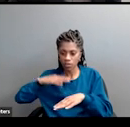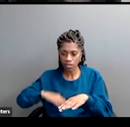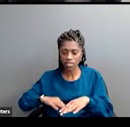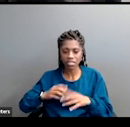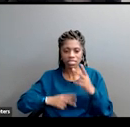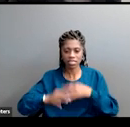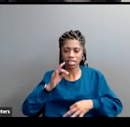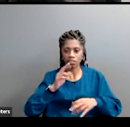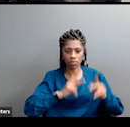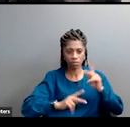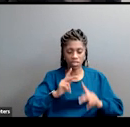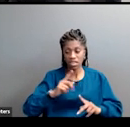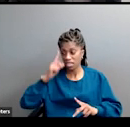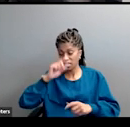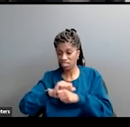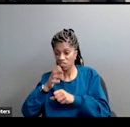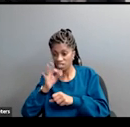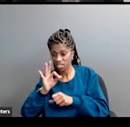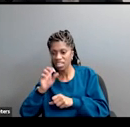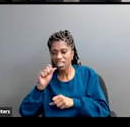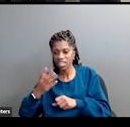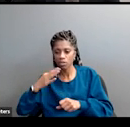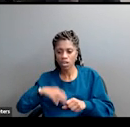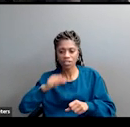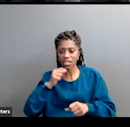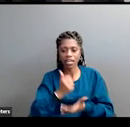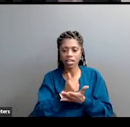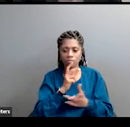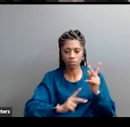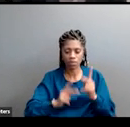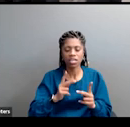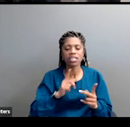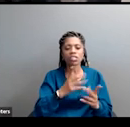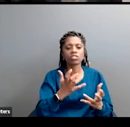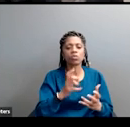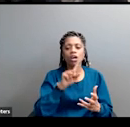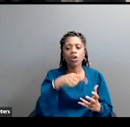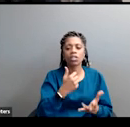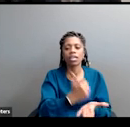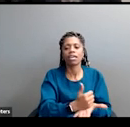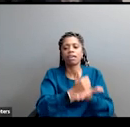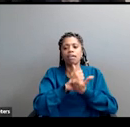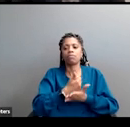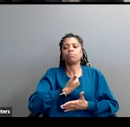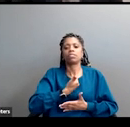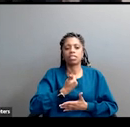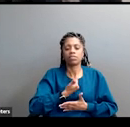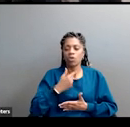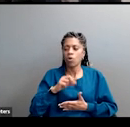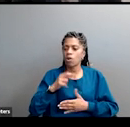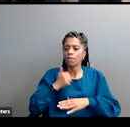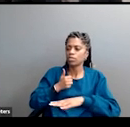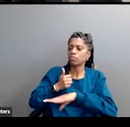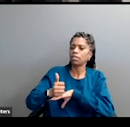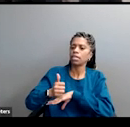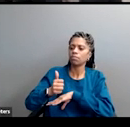way to make more money. They rig relief efforts in order to benefit themselves, while telling us to blame China, or immigrants trying